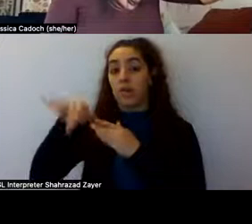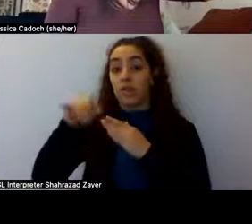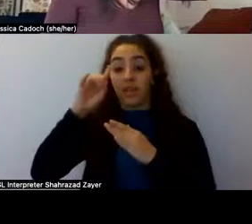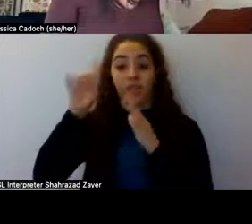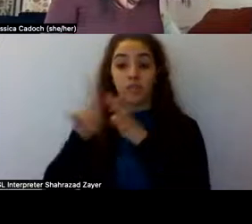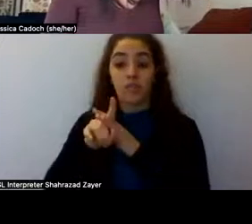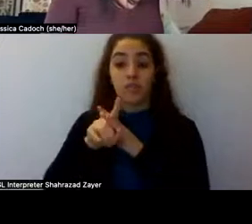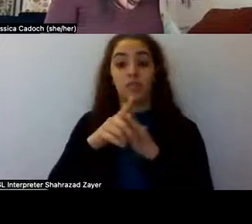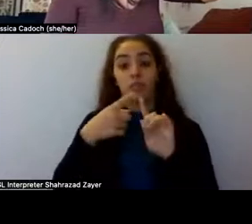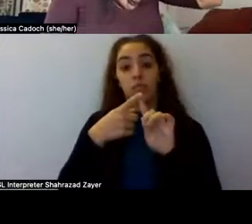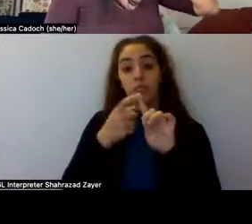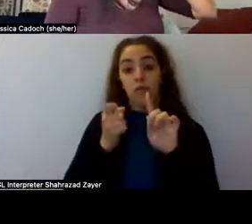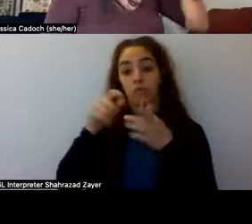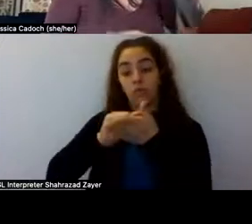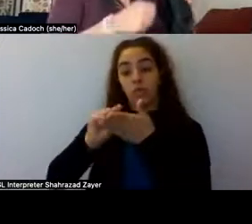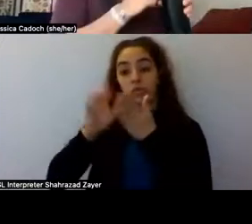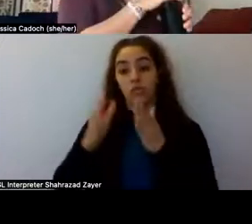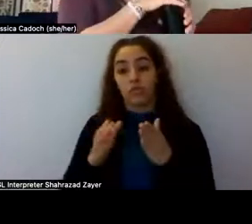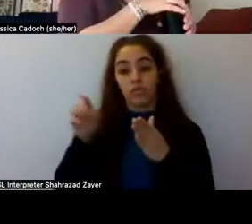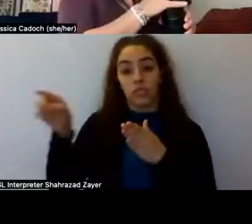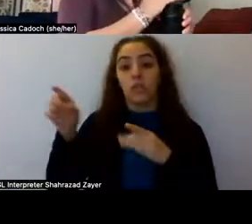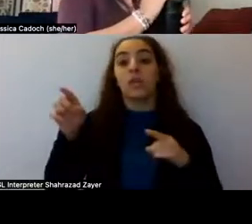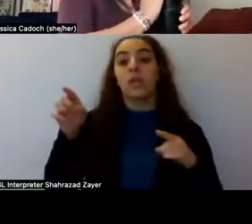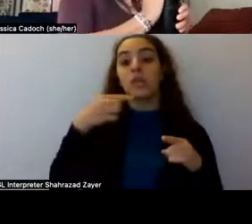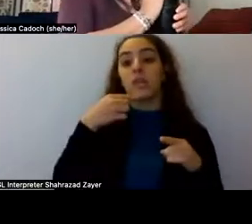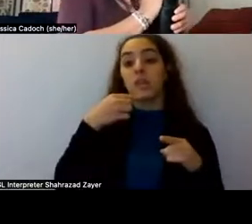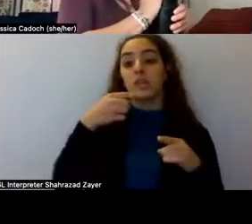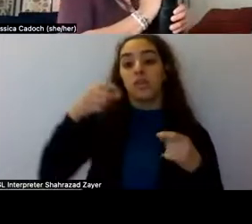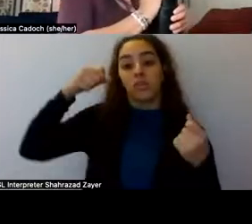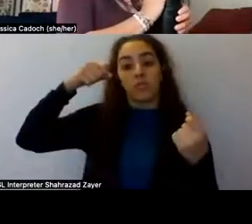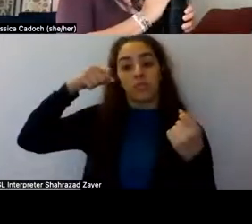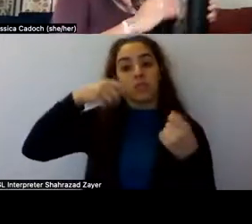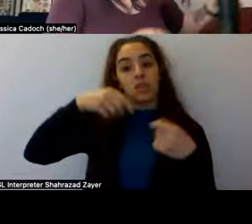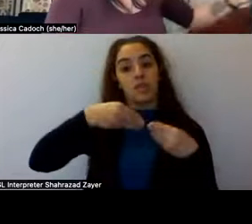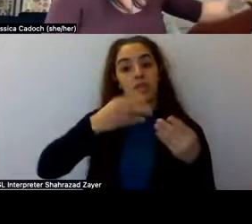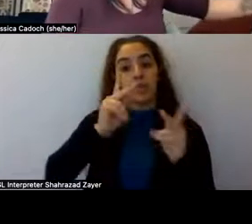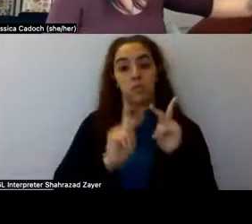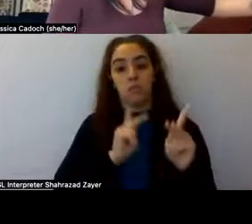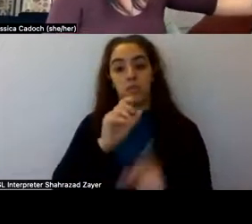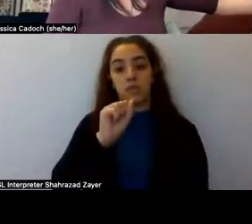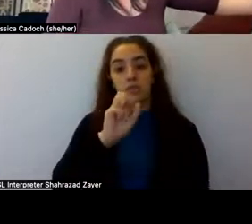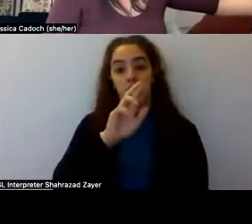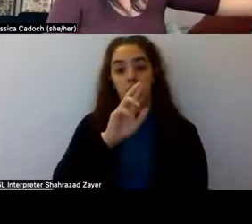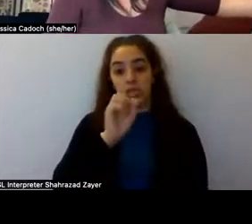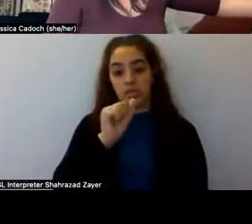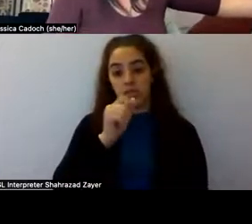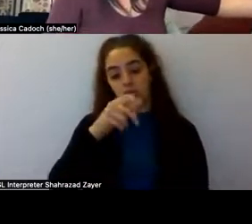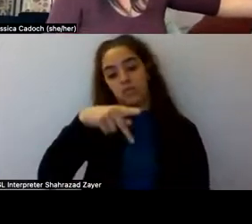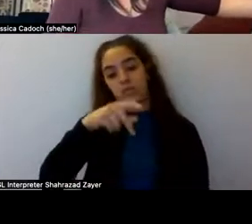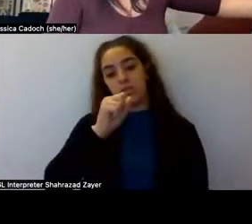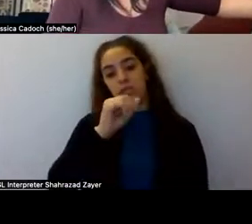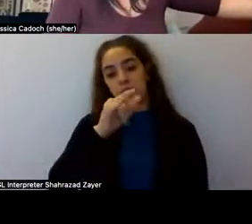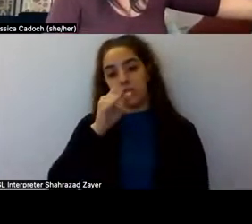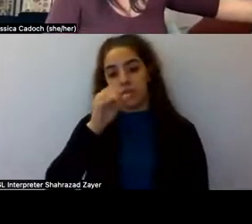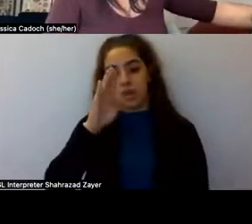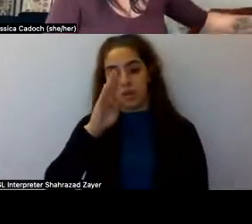England named Robin Carhart Harris, who was dosing people with psilocybin and LSD and then sliding them into an MRI machine, uh,